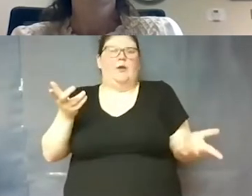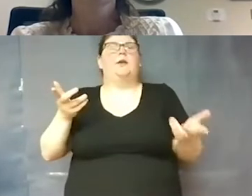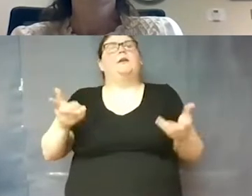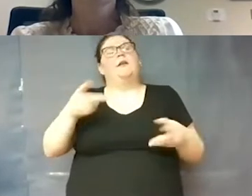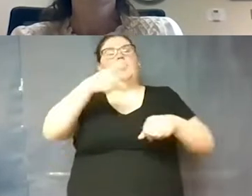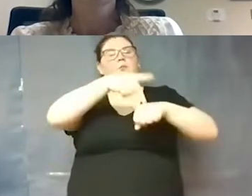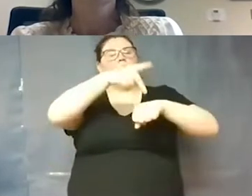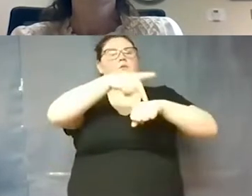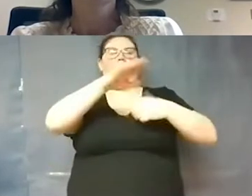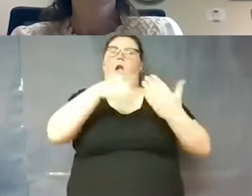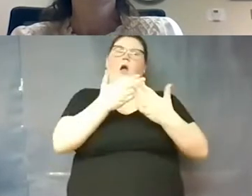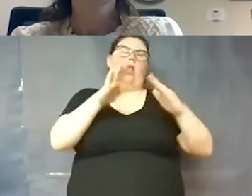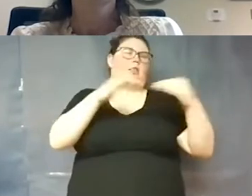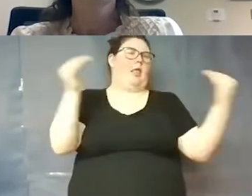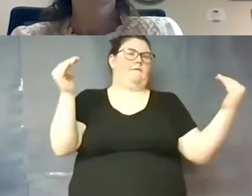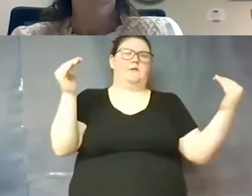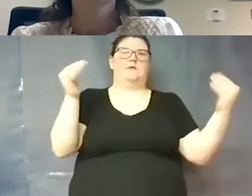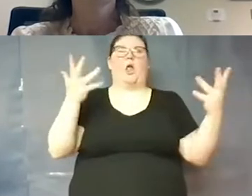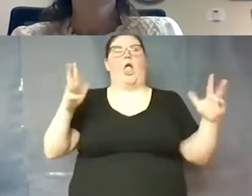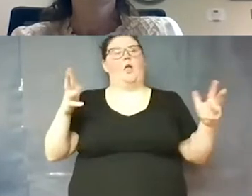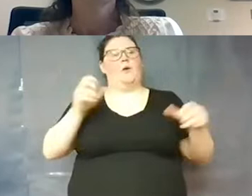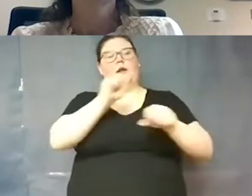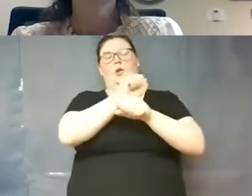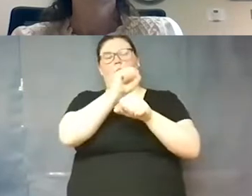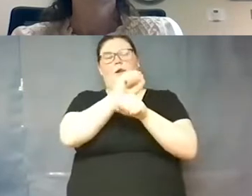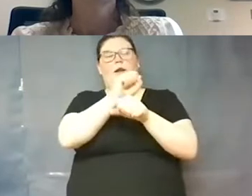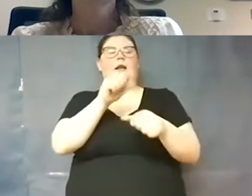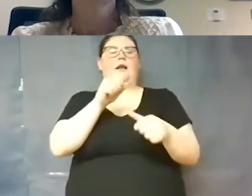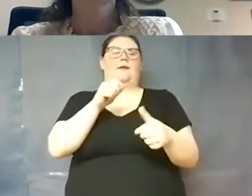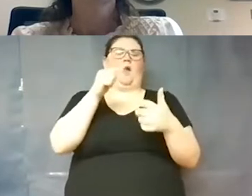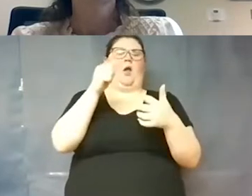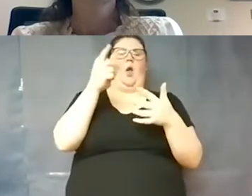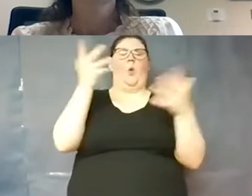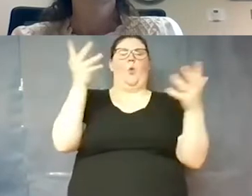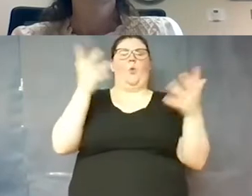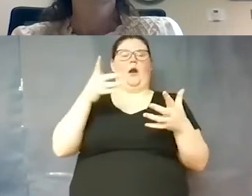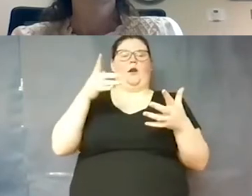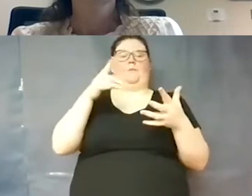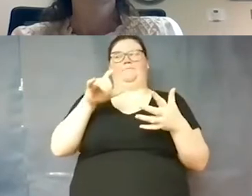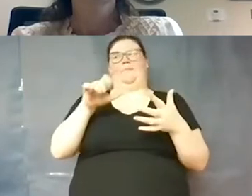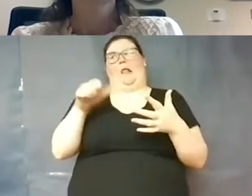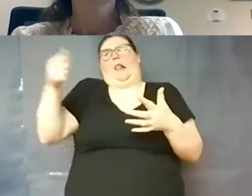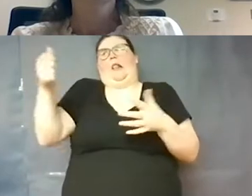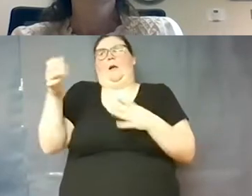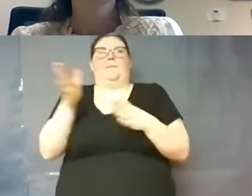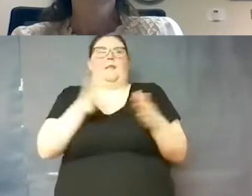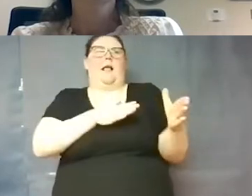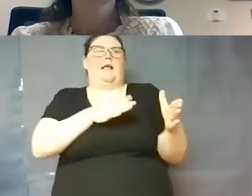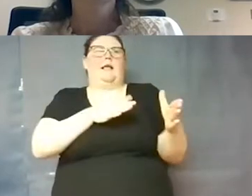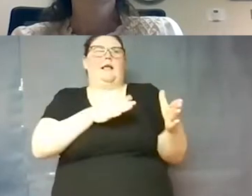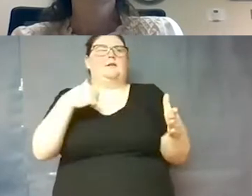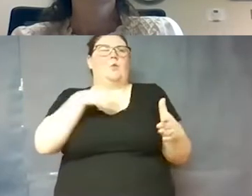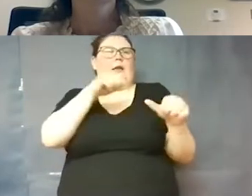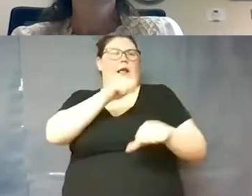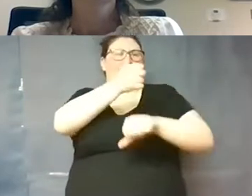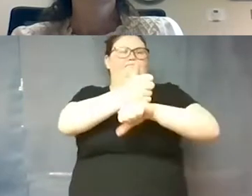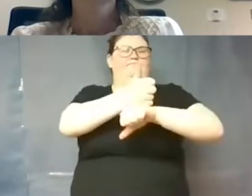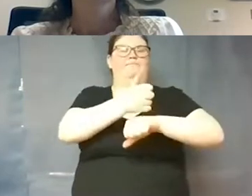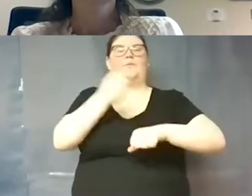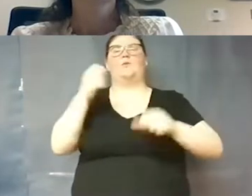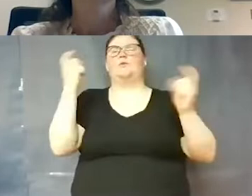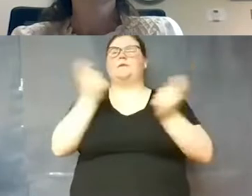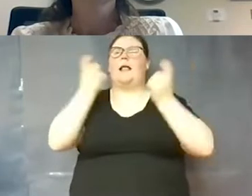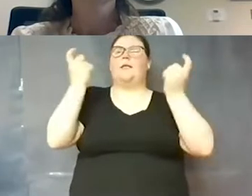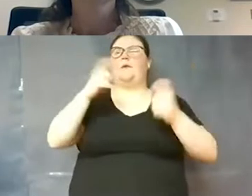levels of principles are already working on what are those um alternate plans that we can put in place to celebrate